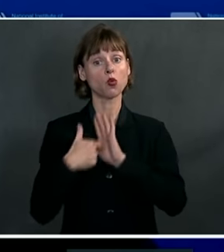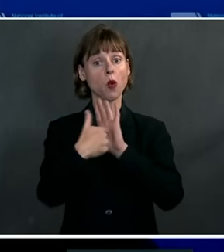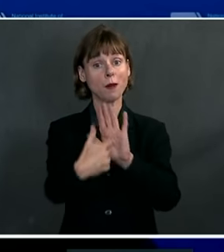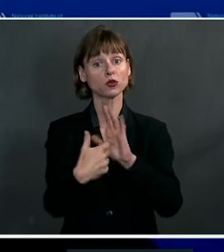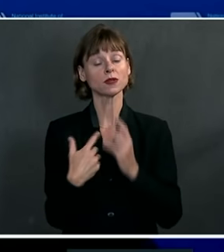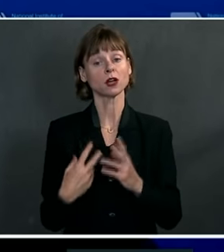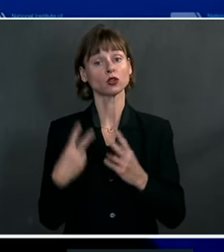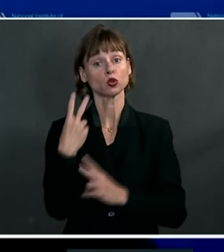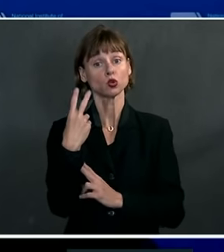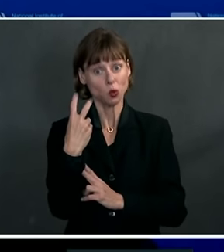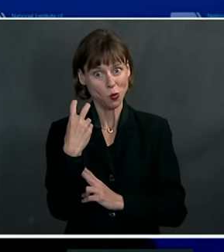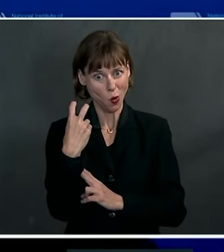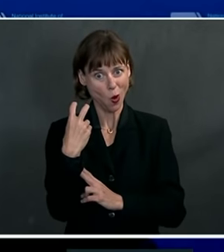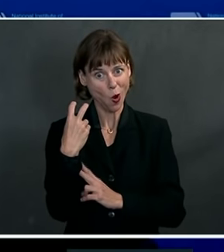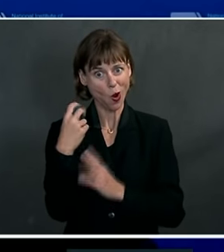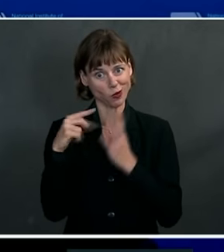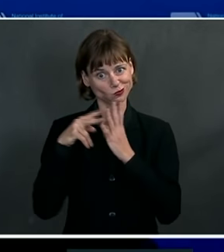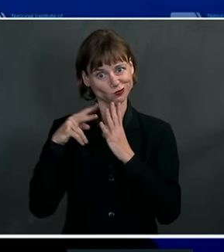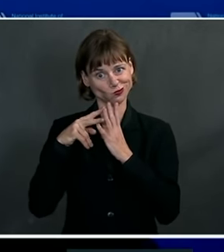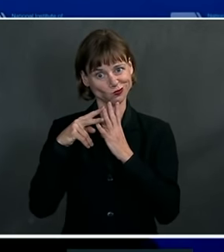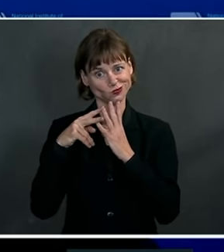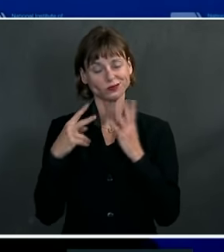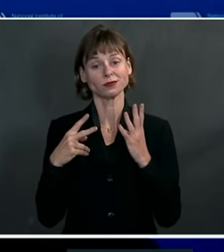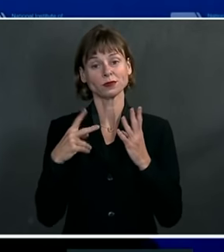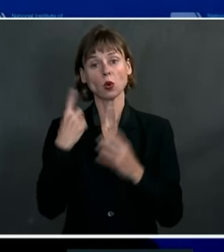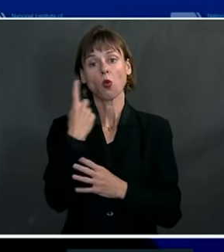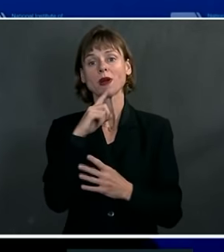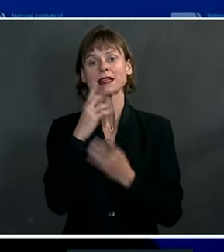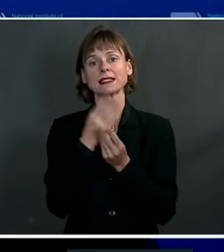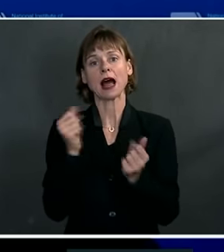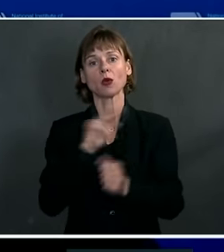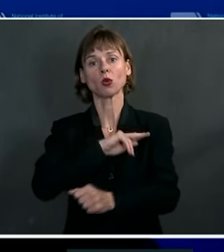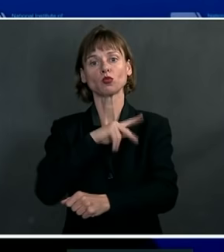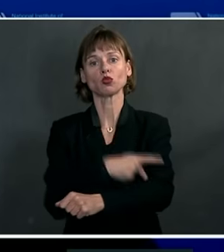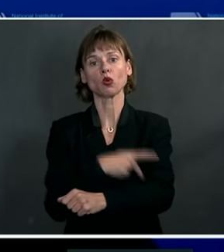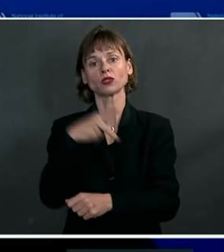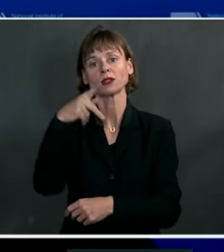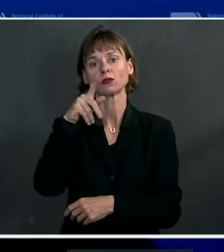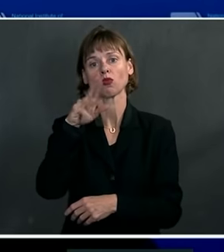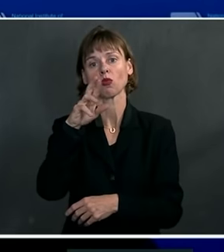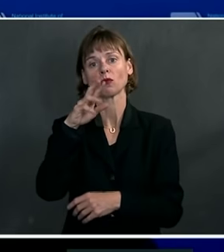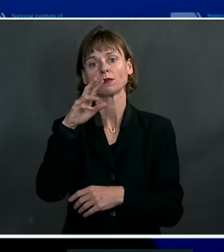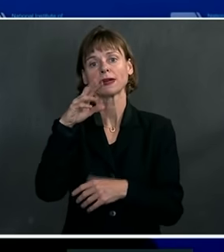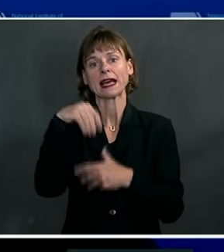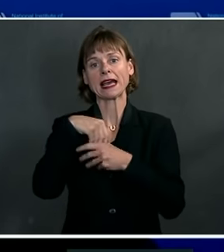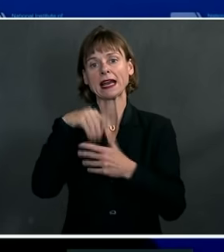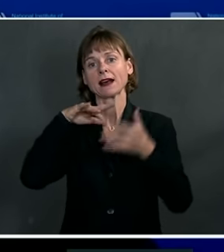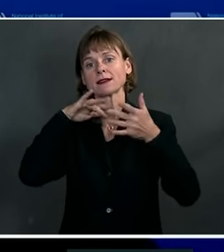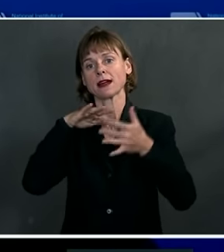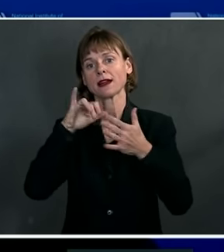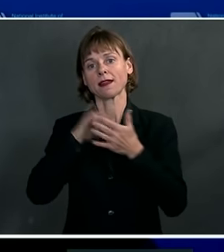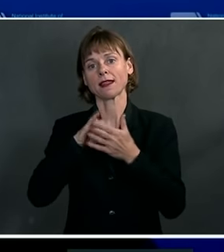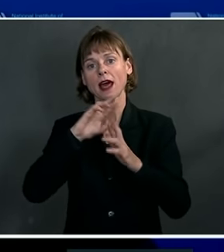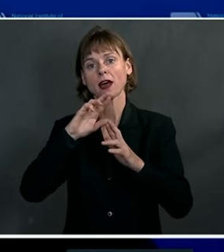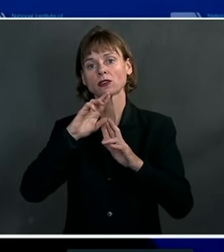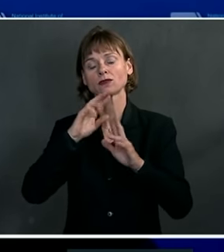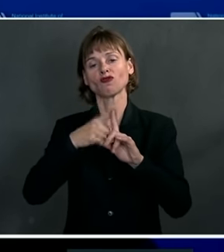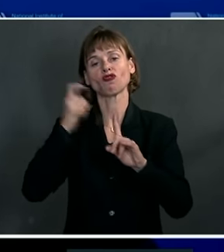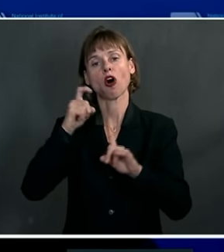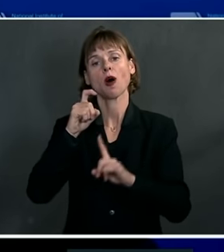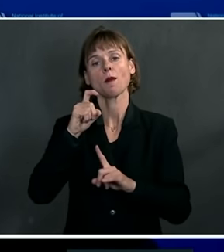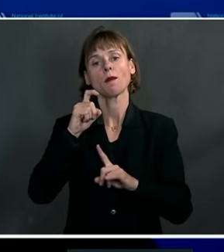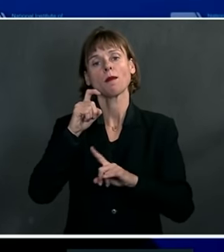additional platforms. One is the soluble protein platform in a study that came out of the UK